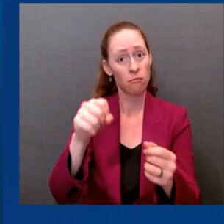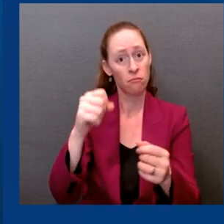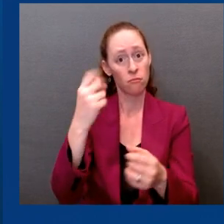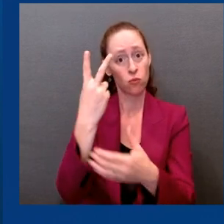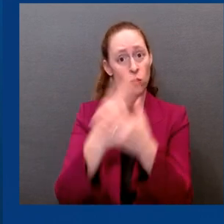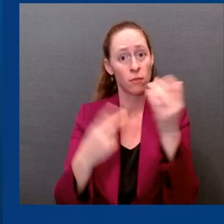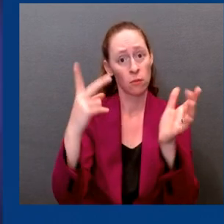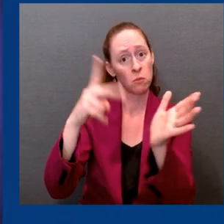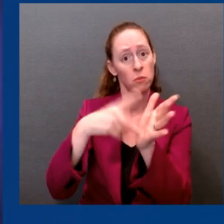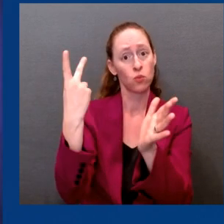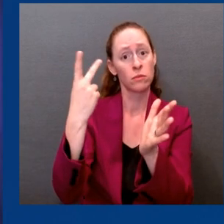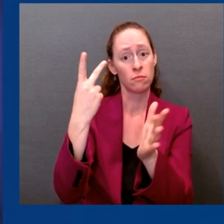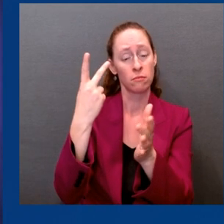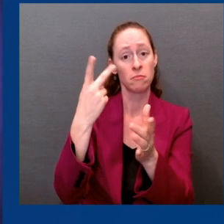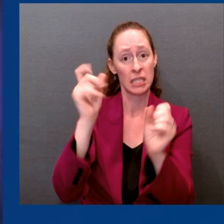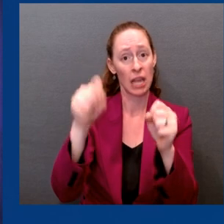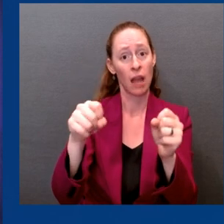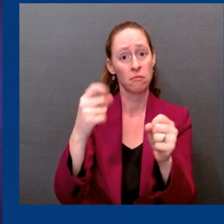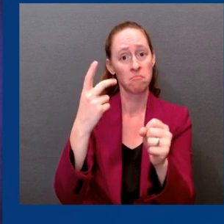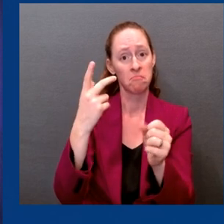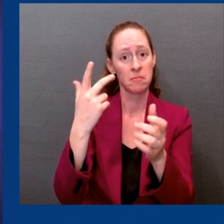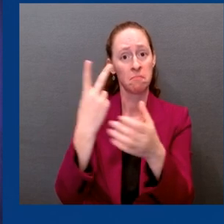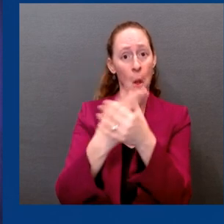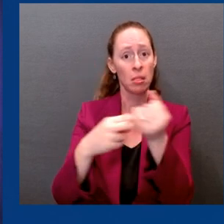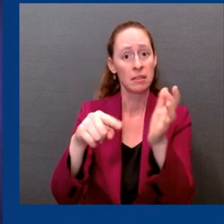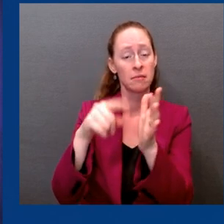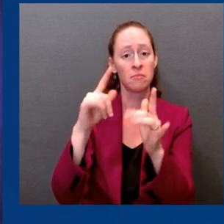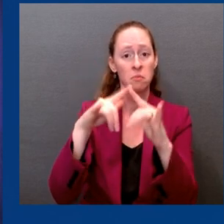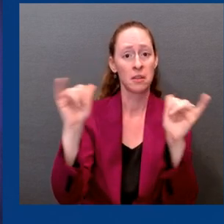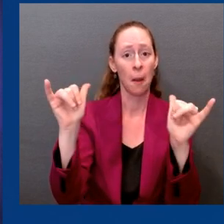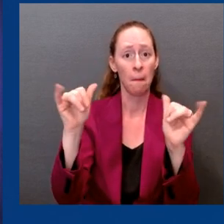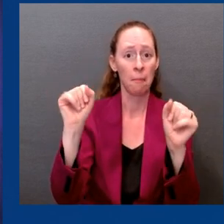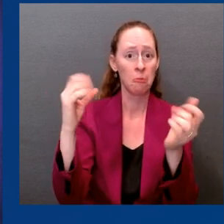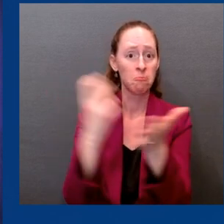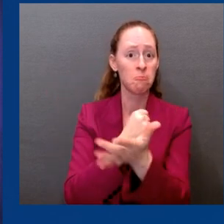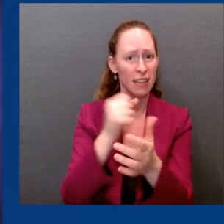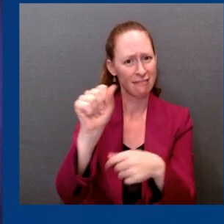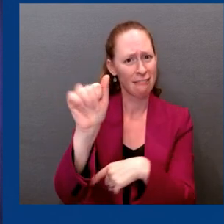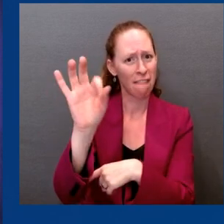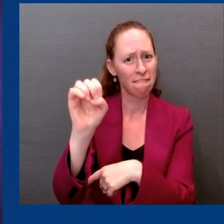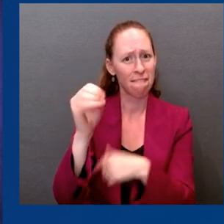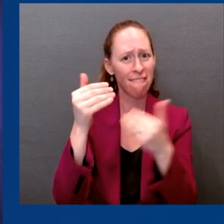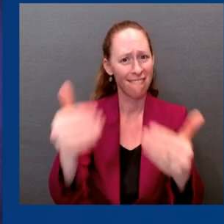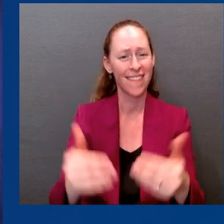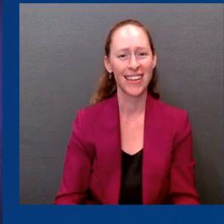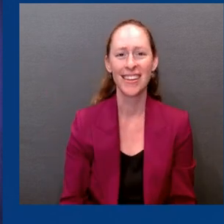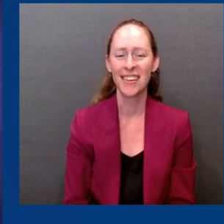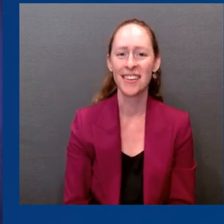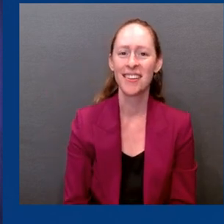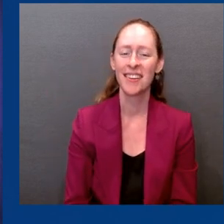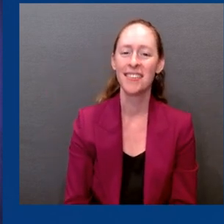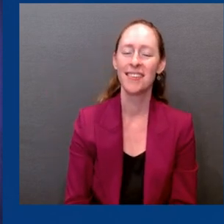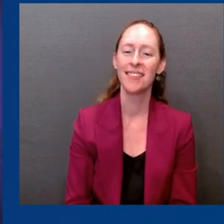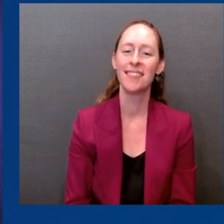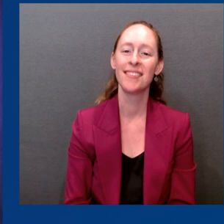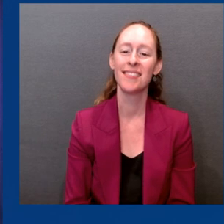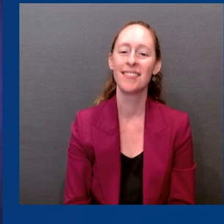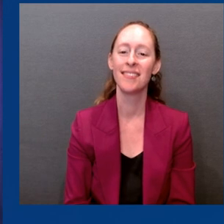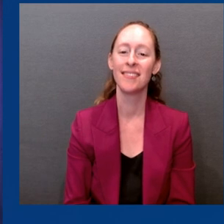to you, Dr. Jha. Dr. Great. Dr. Walensky, thank you. Let's go ahead and open it up for questions. Kevin. Press